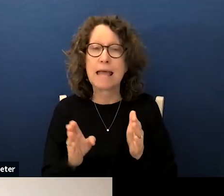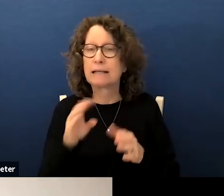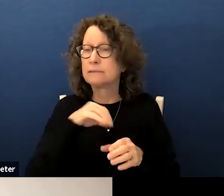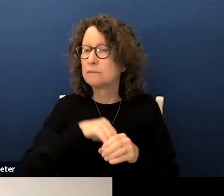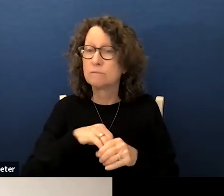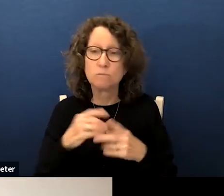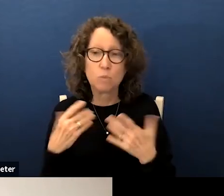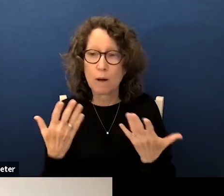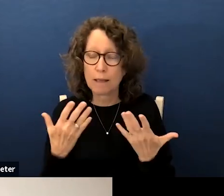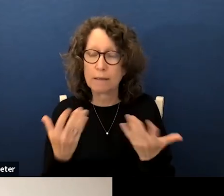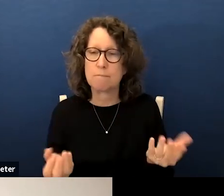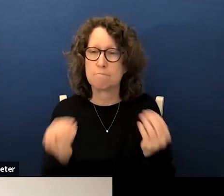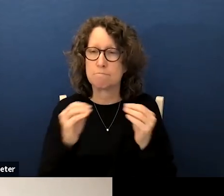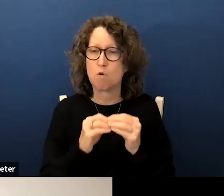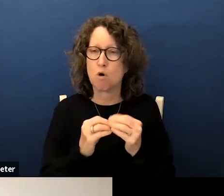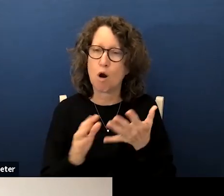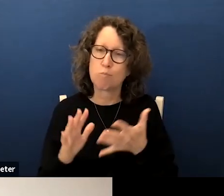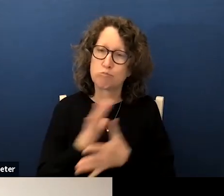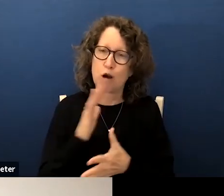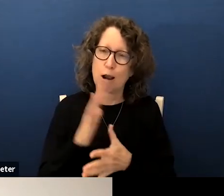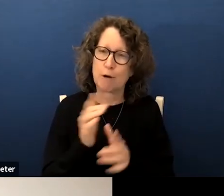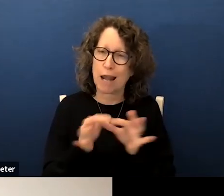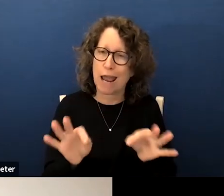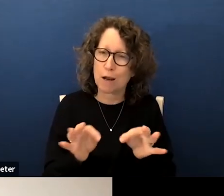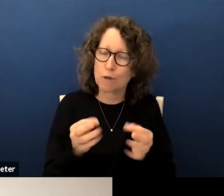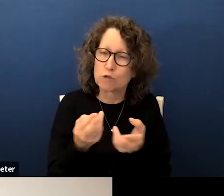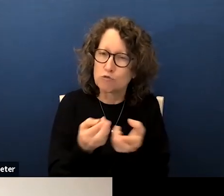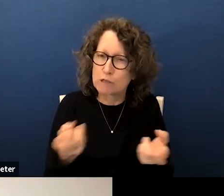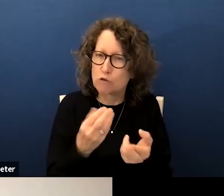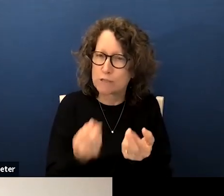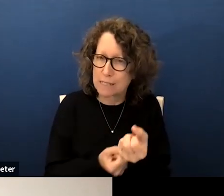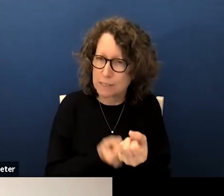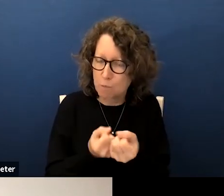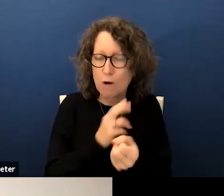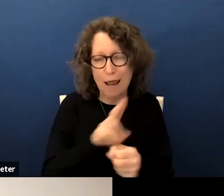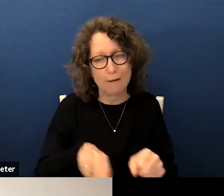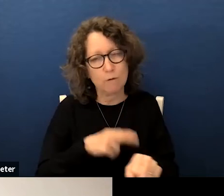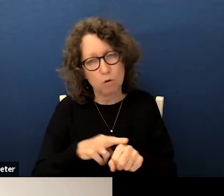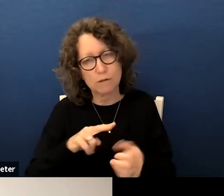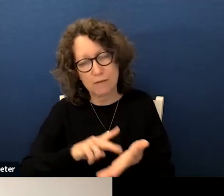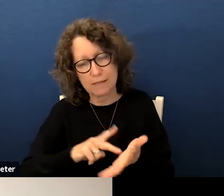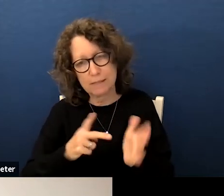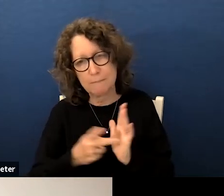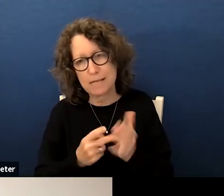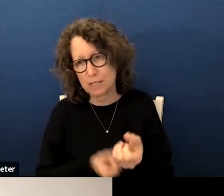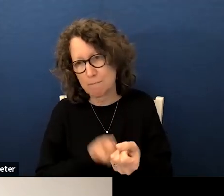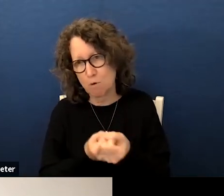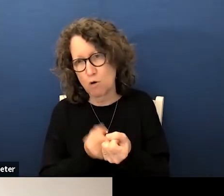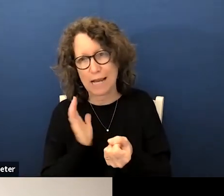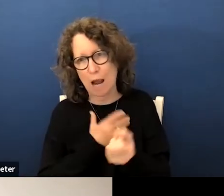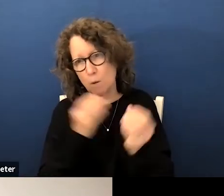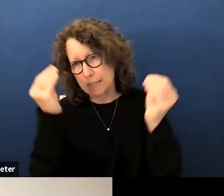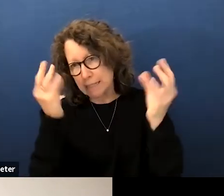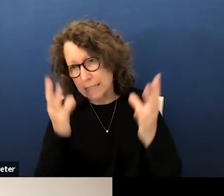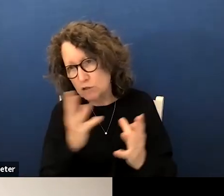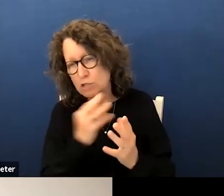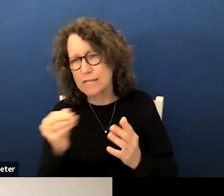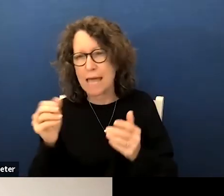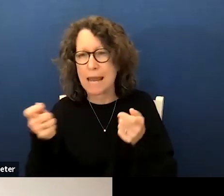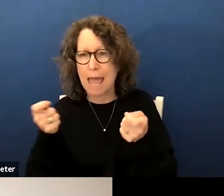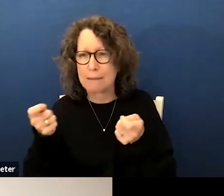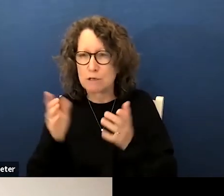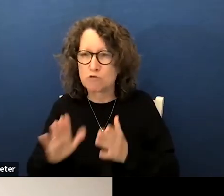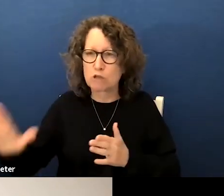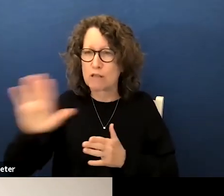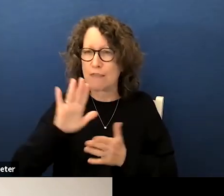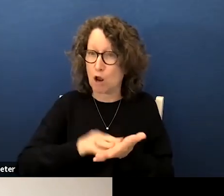more primary language resources and supports and of course this means supporting our teachers and our administrators in